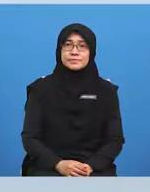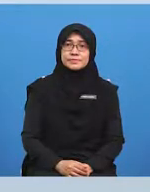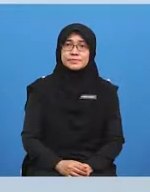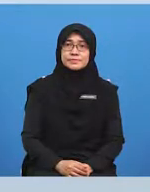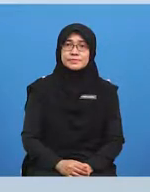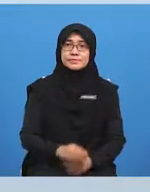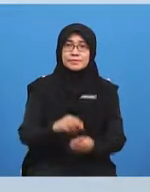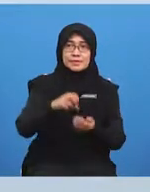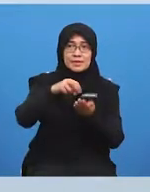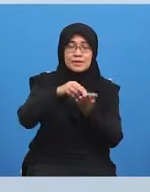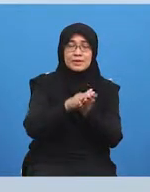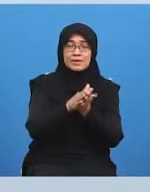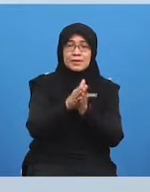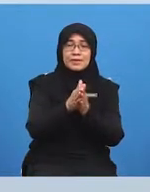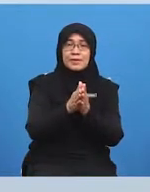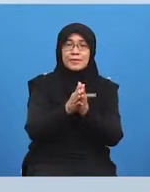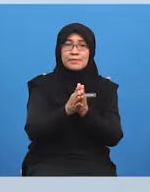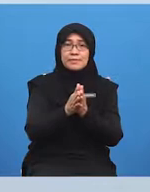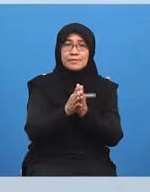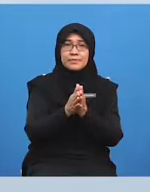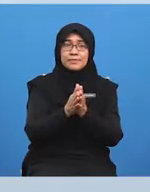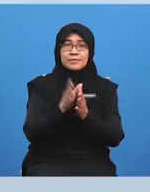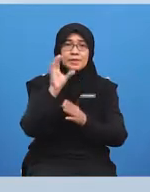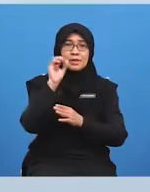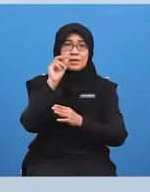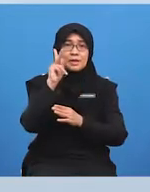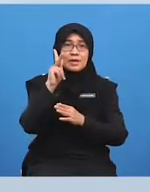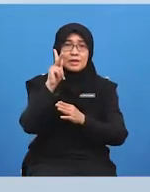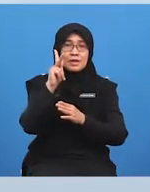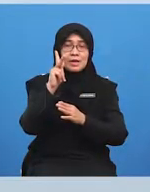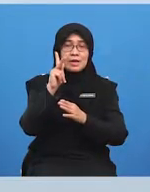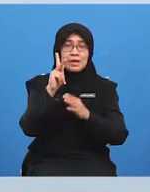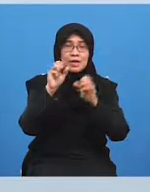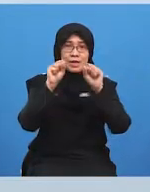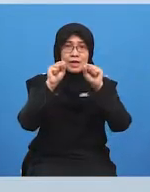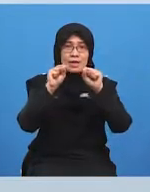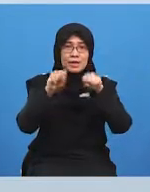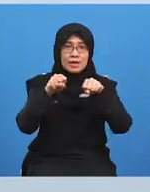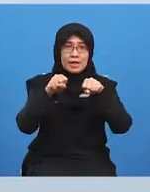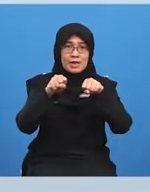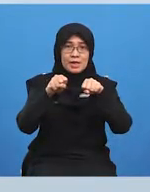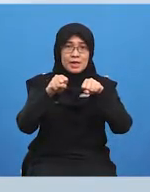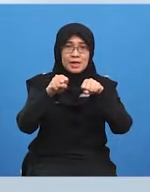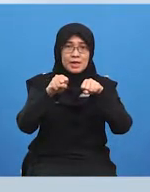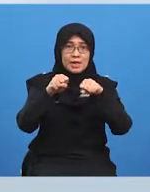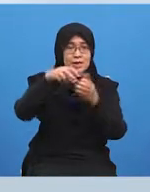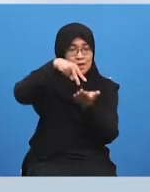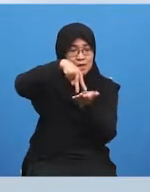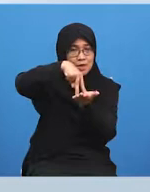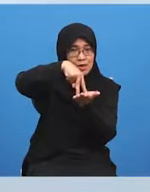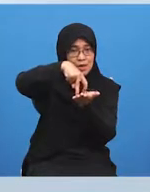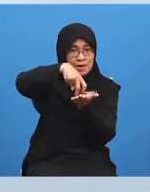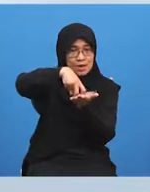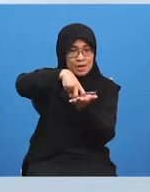out feet apart and all the way down and stand back up nice